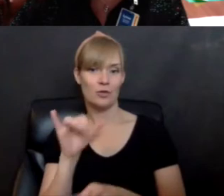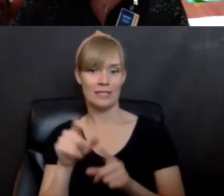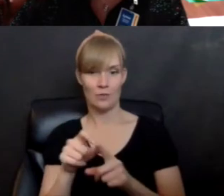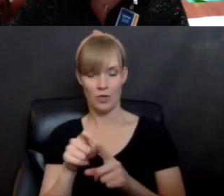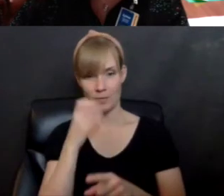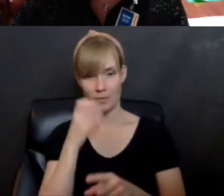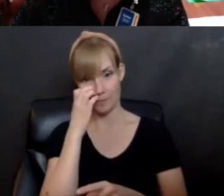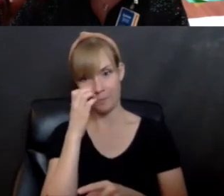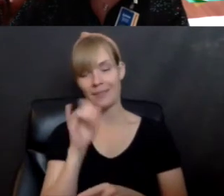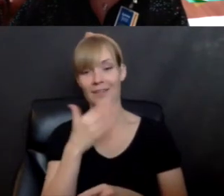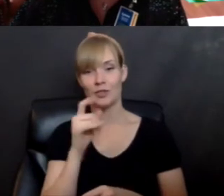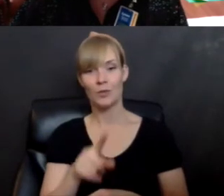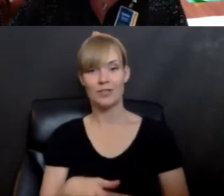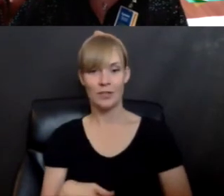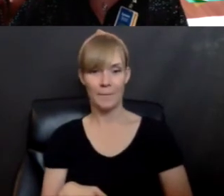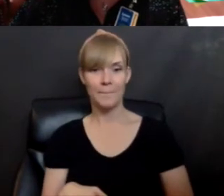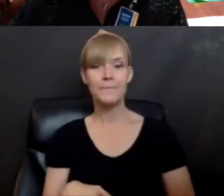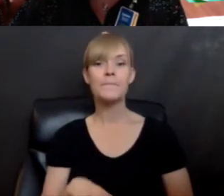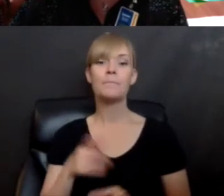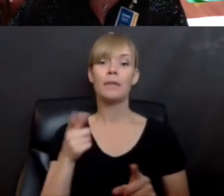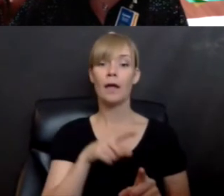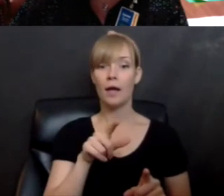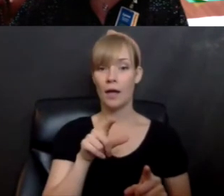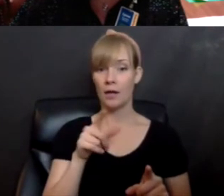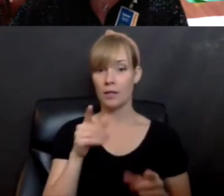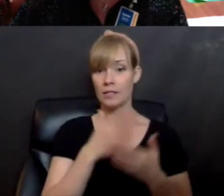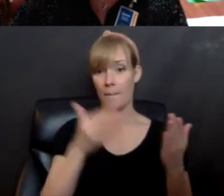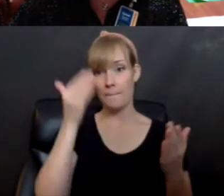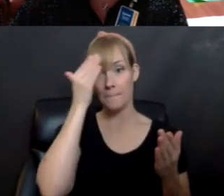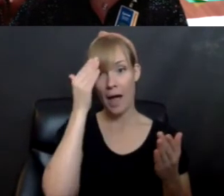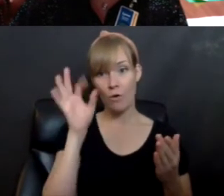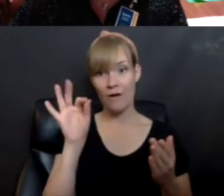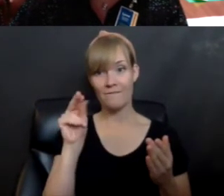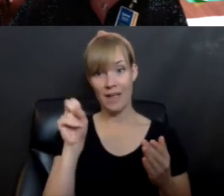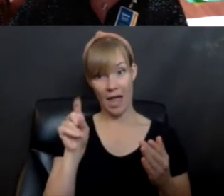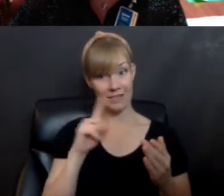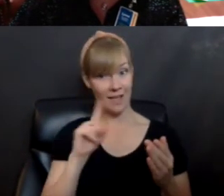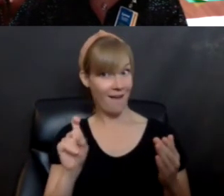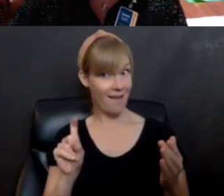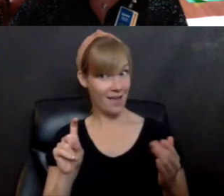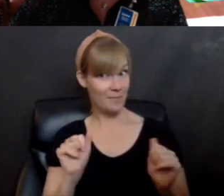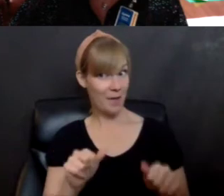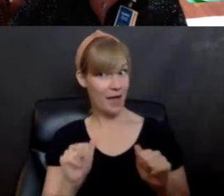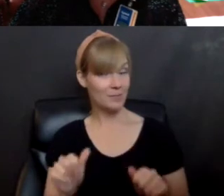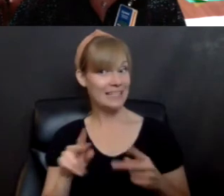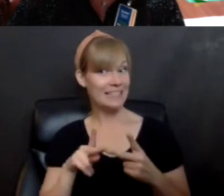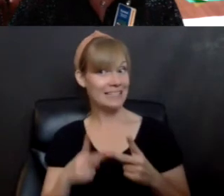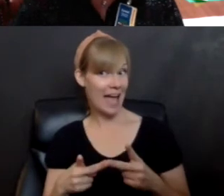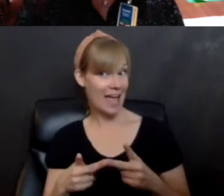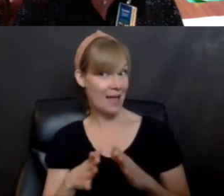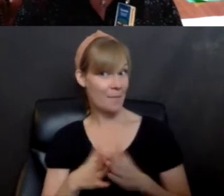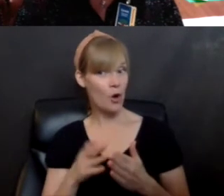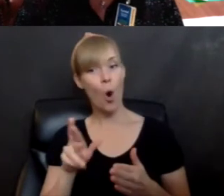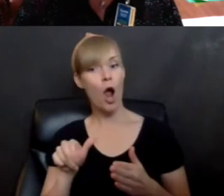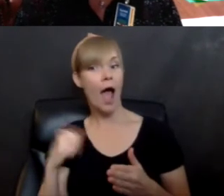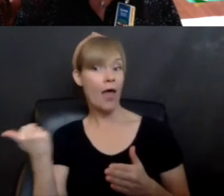It's a good question. Um, we've got pirate fans who are asking, is there a possibility of a sequel or another pirate